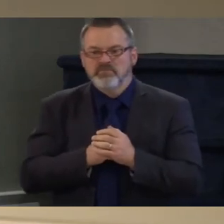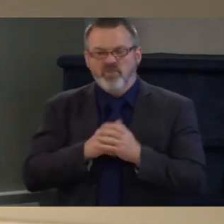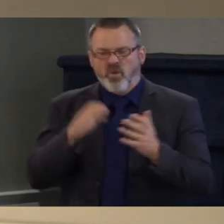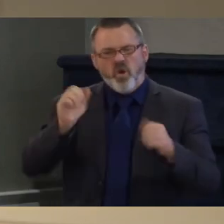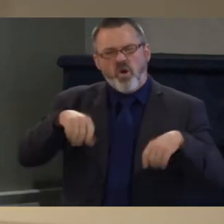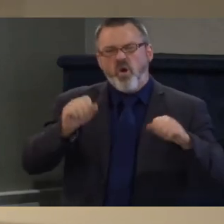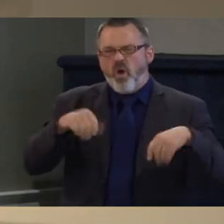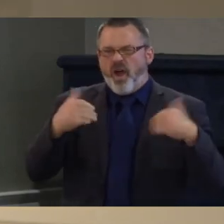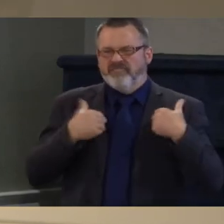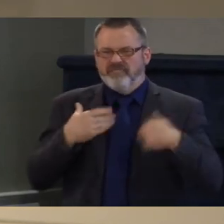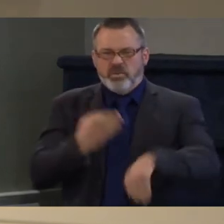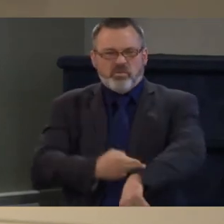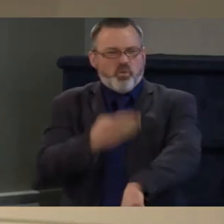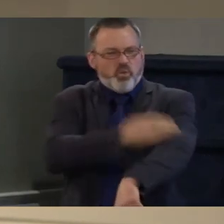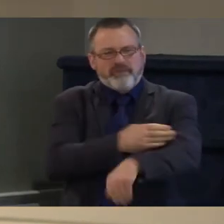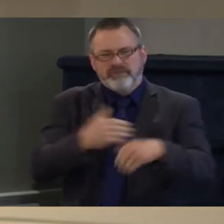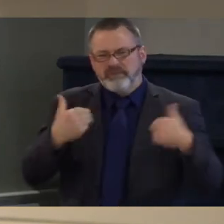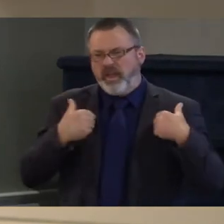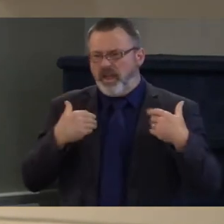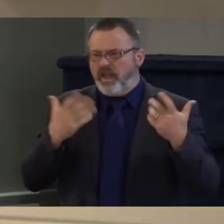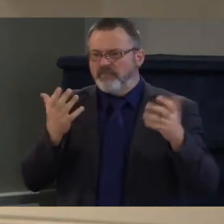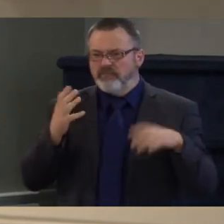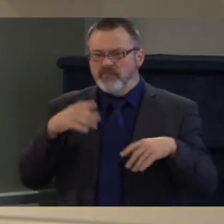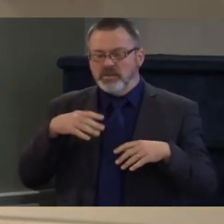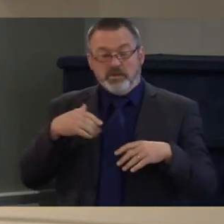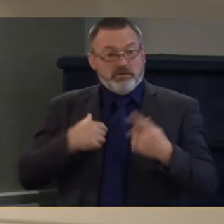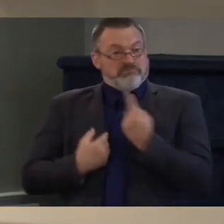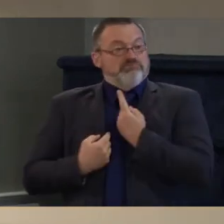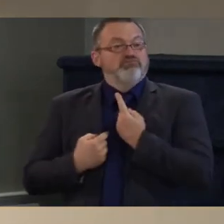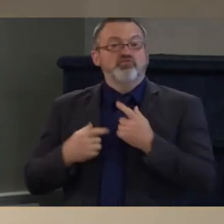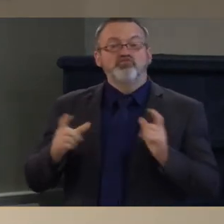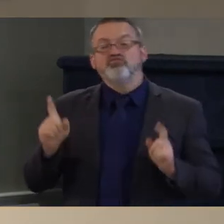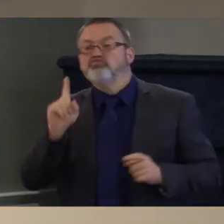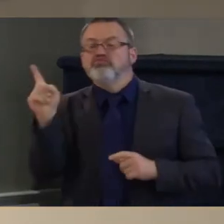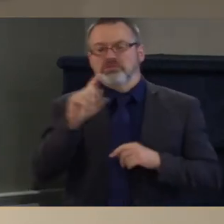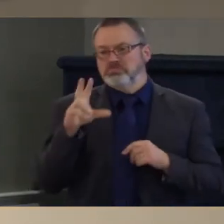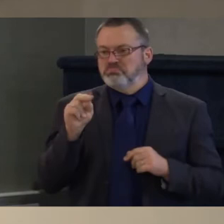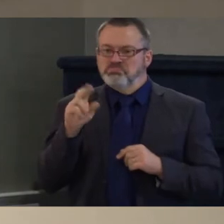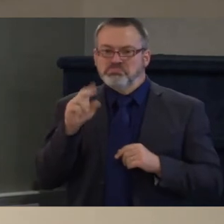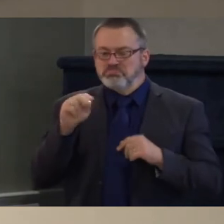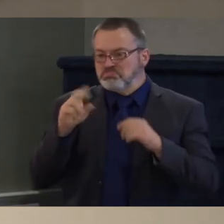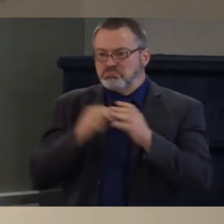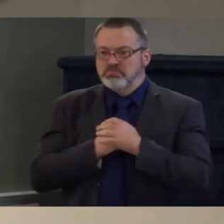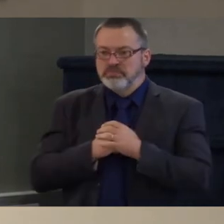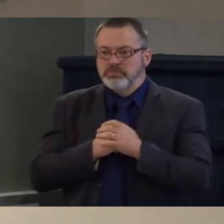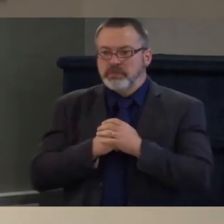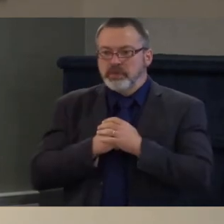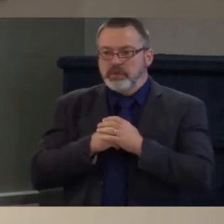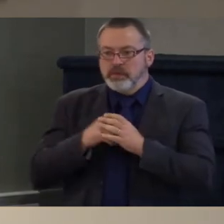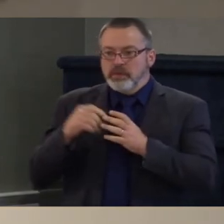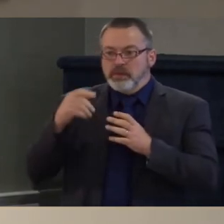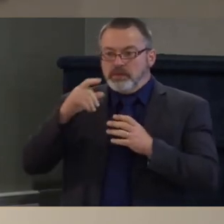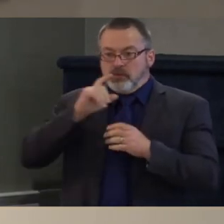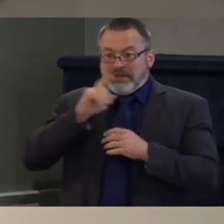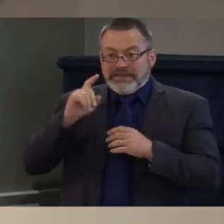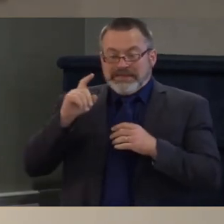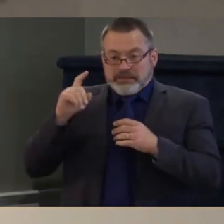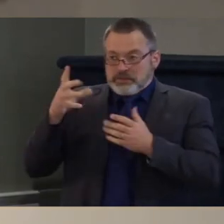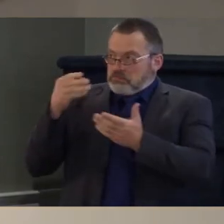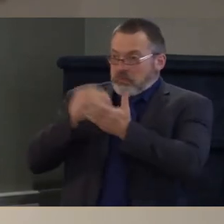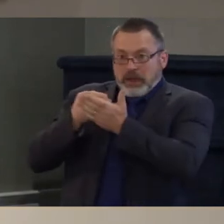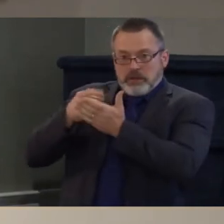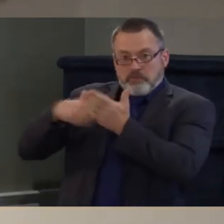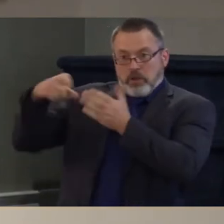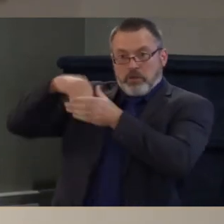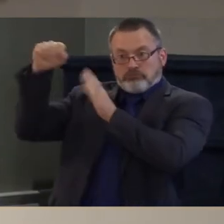and i haven't benefited from uh the massive amounts of out-of-state money that um people can afford thousand to three thousand dollar